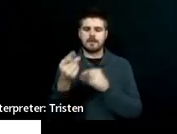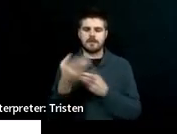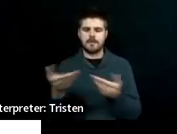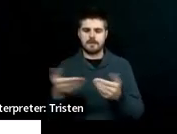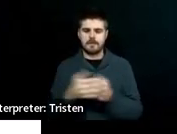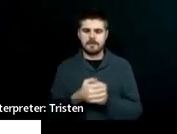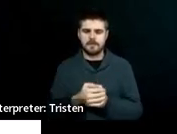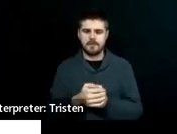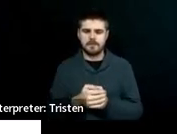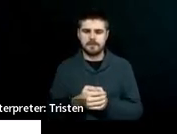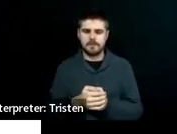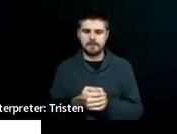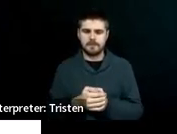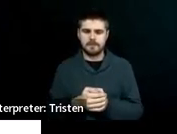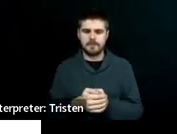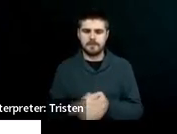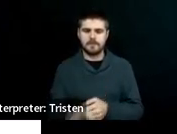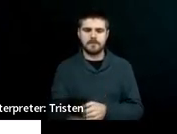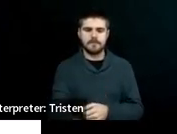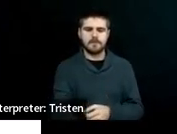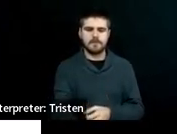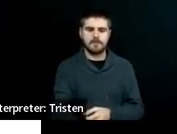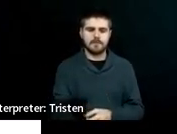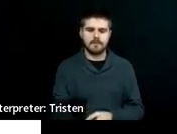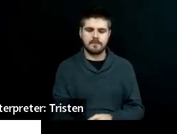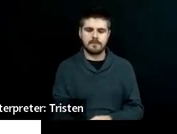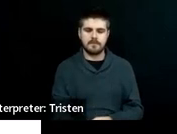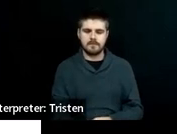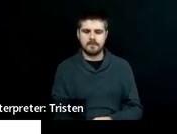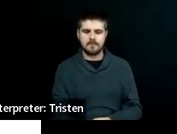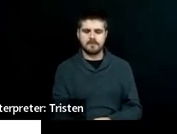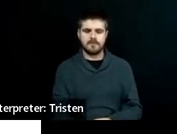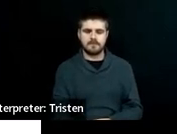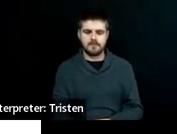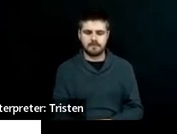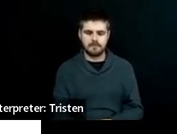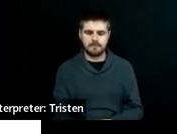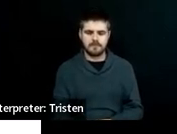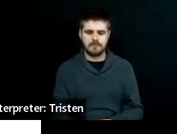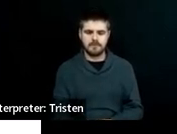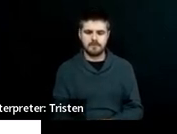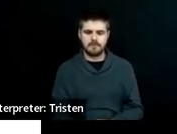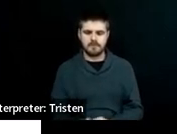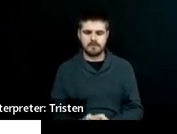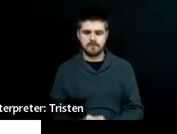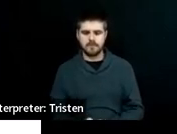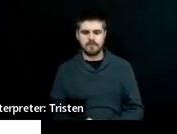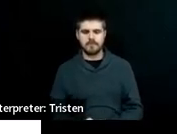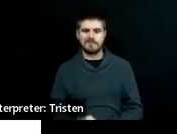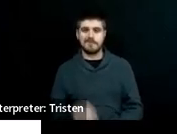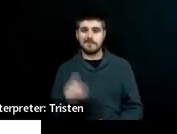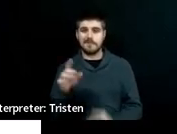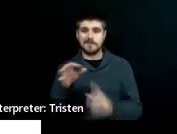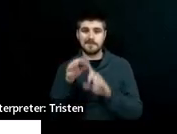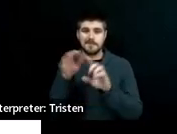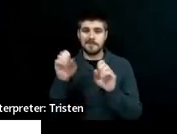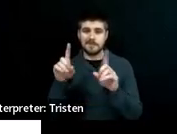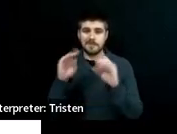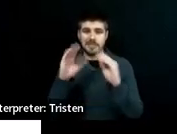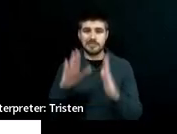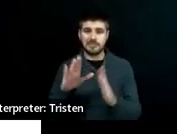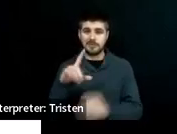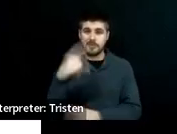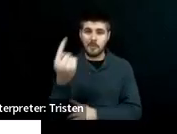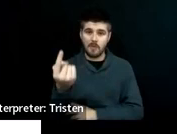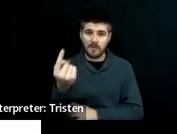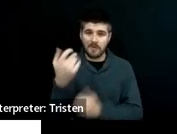Don't forget, and I know I already said this, that the special education teachers are not the only people responsible for this. So if you